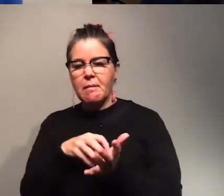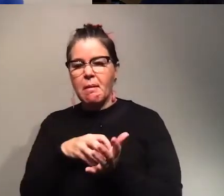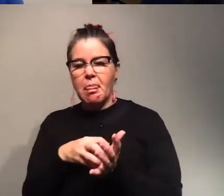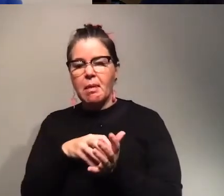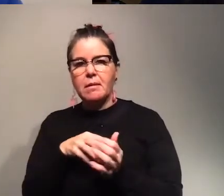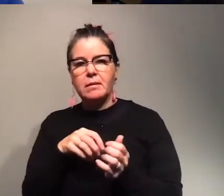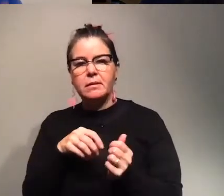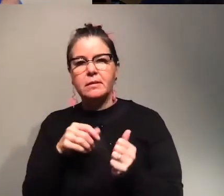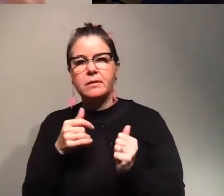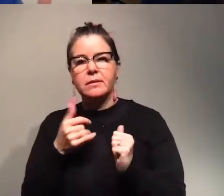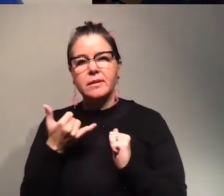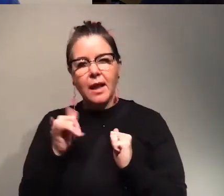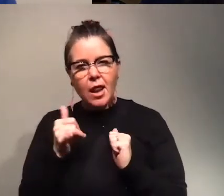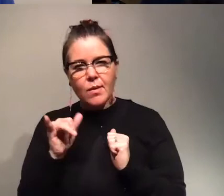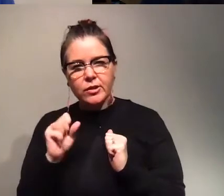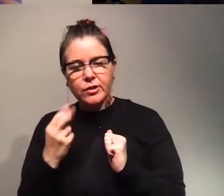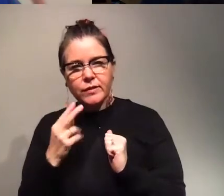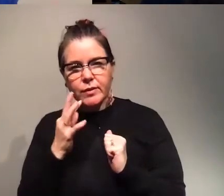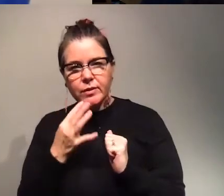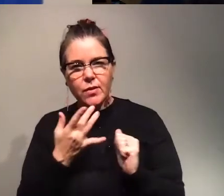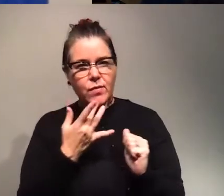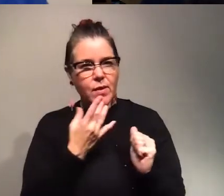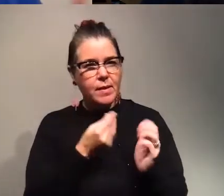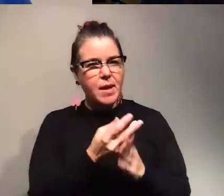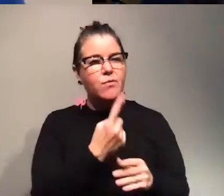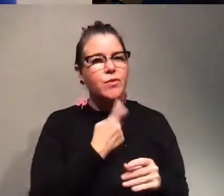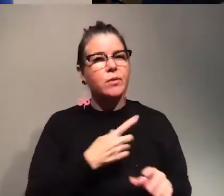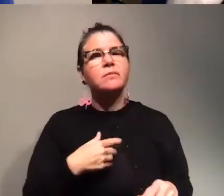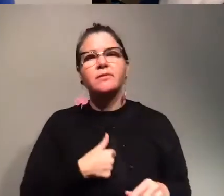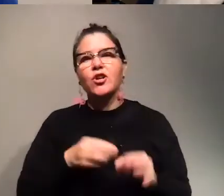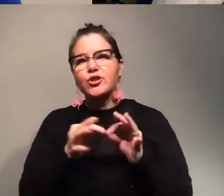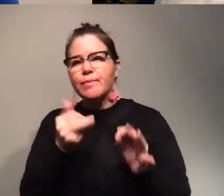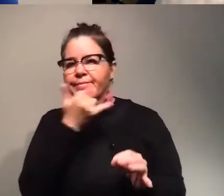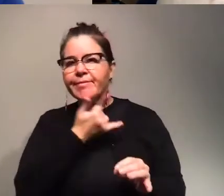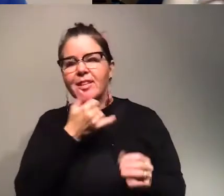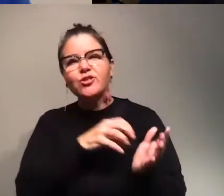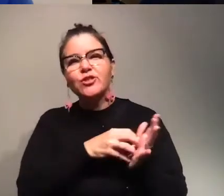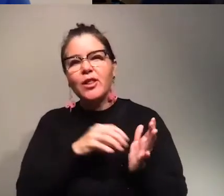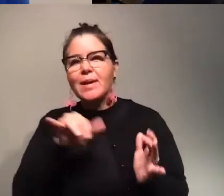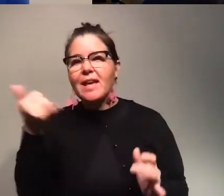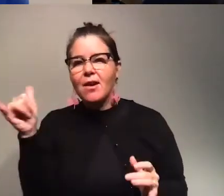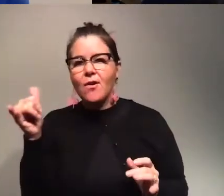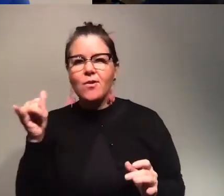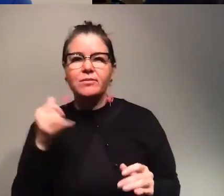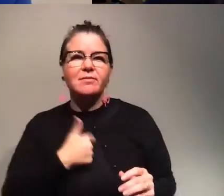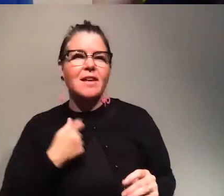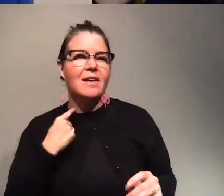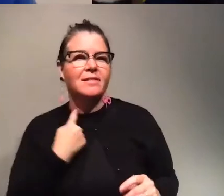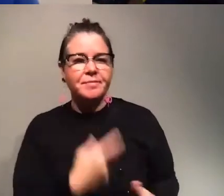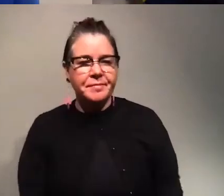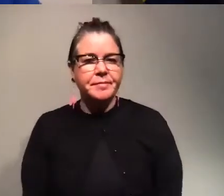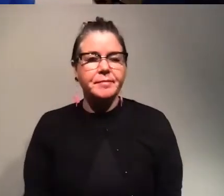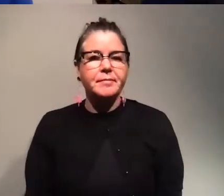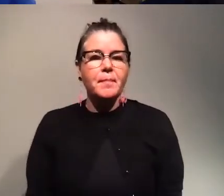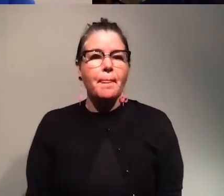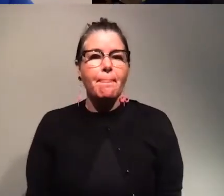it's like uh all right if i'm going to pay i'd rather buy the red one you know right yeah totally well that's not good um so let's say that